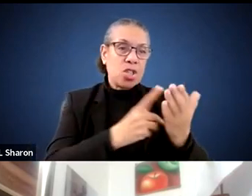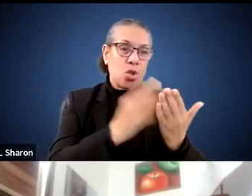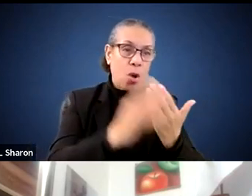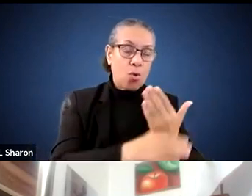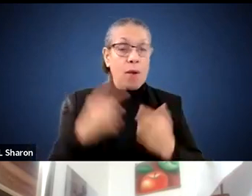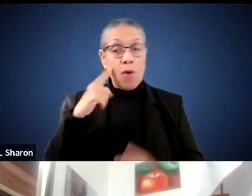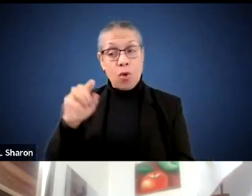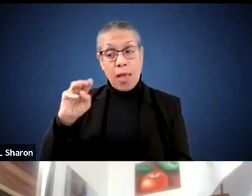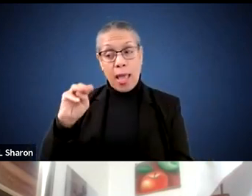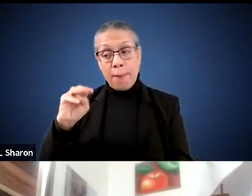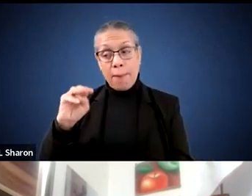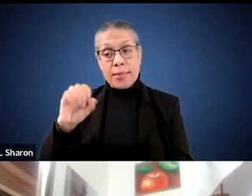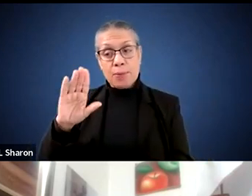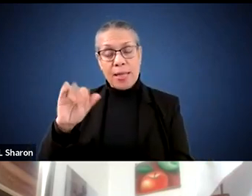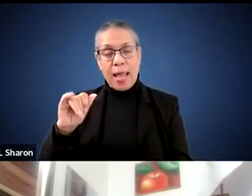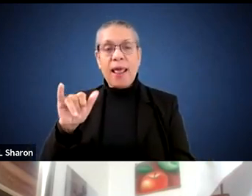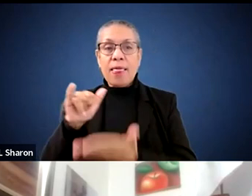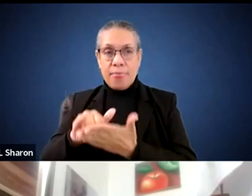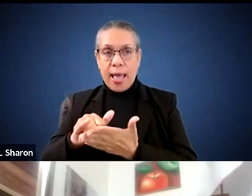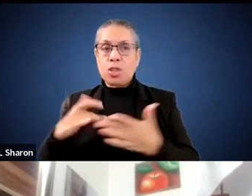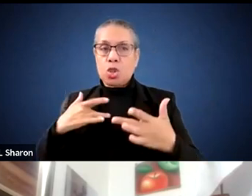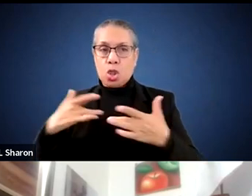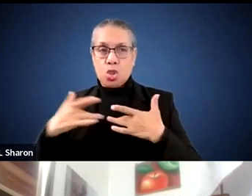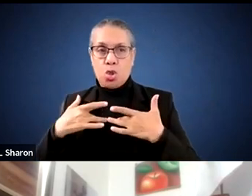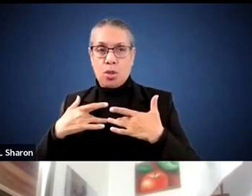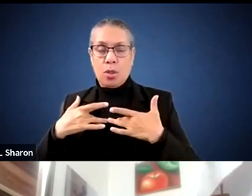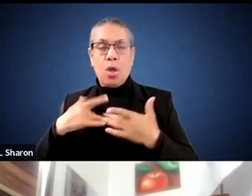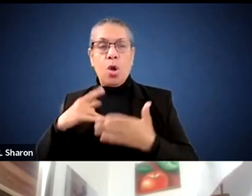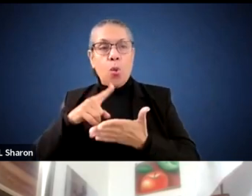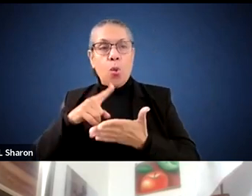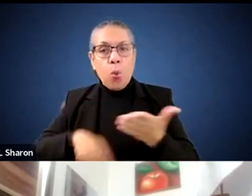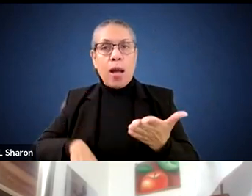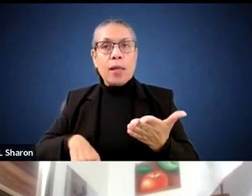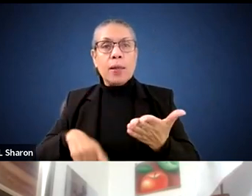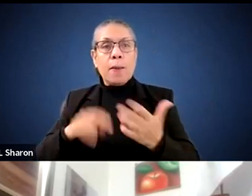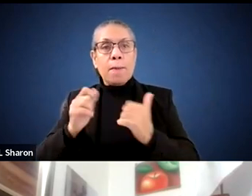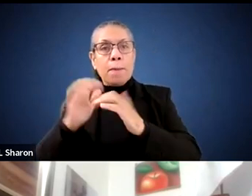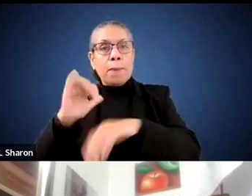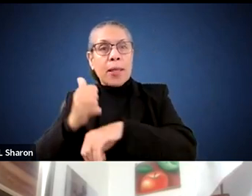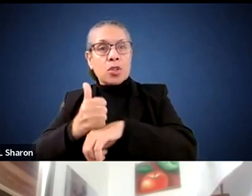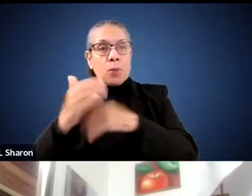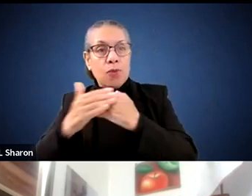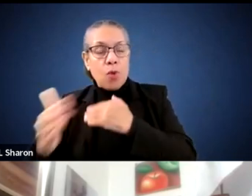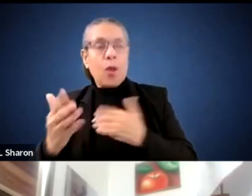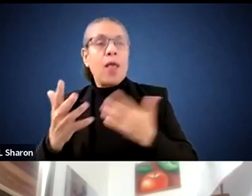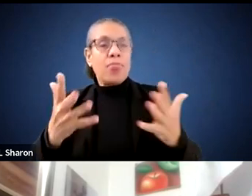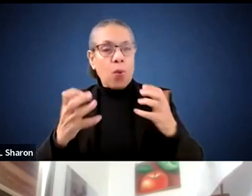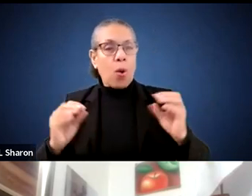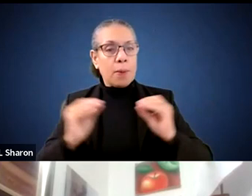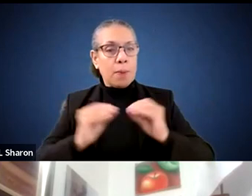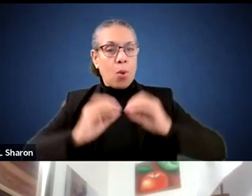thing that the MSBA looks at when factoring in which, which facilities are going to move forward. So